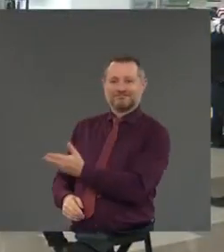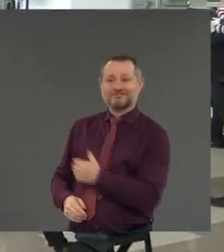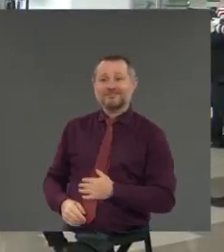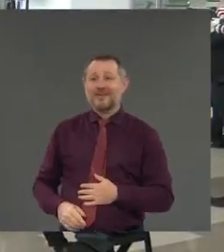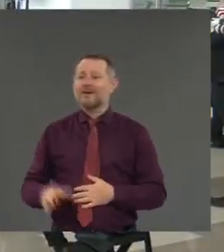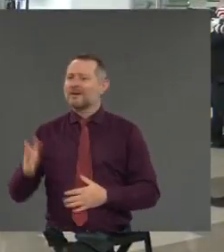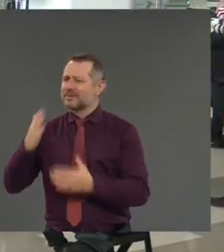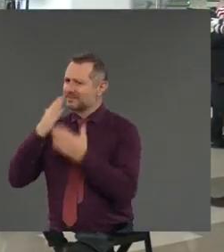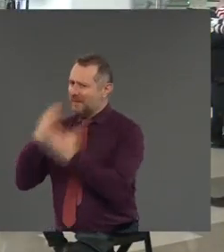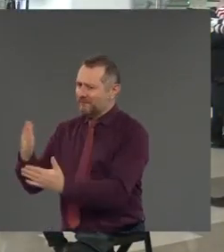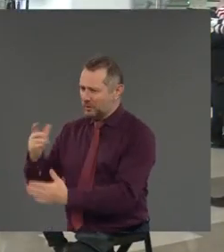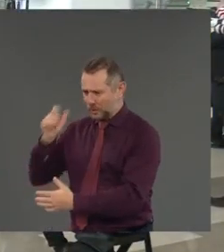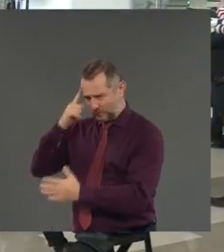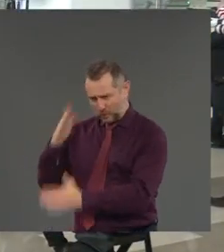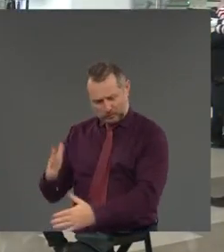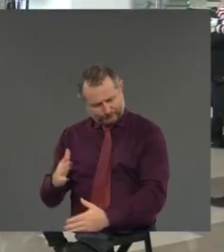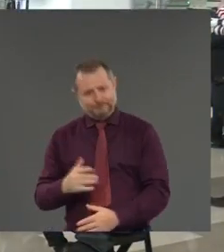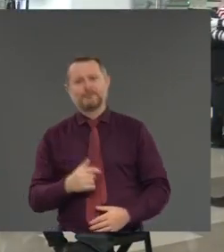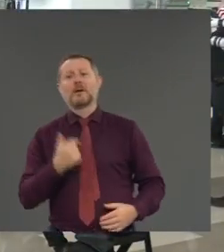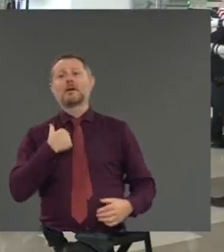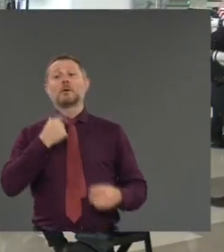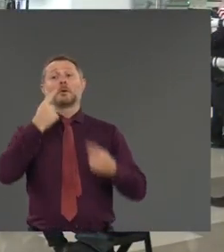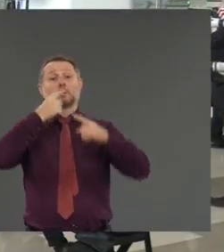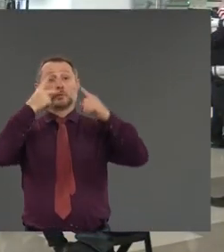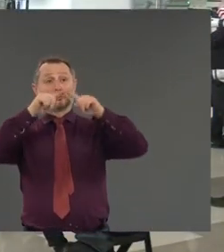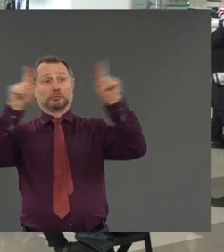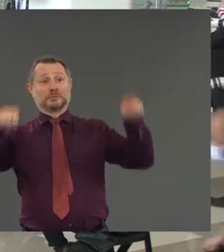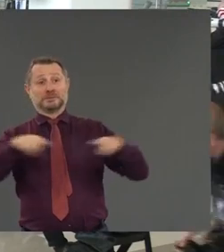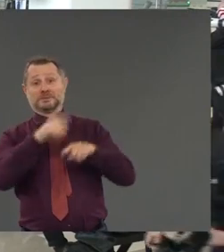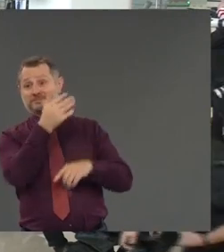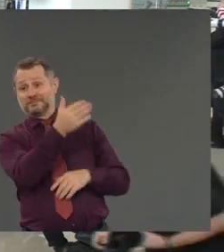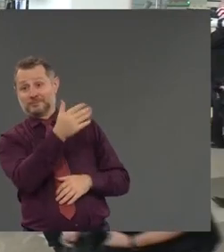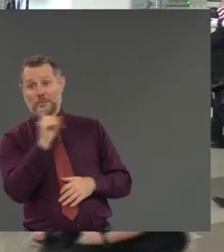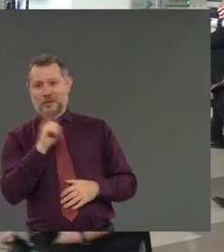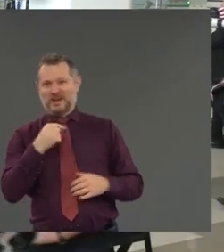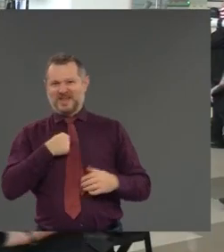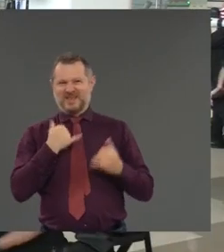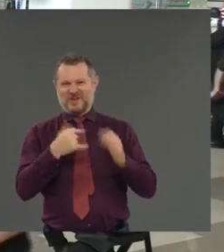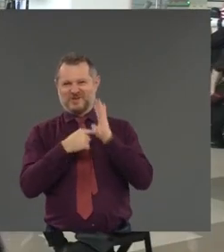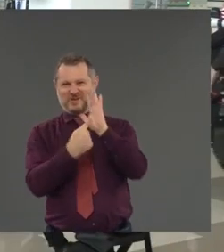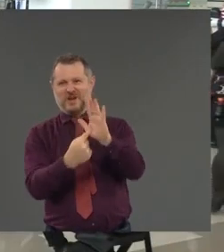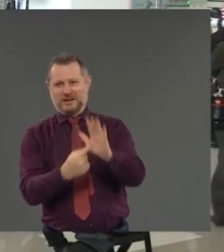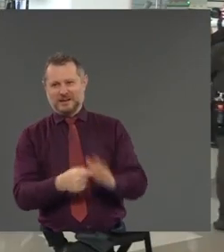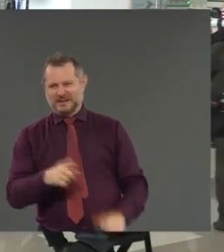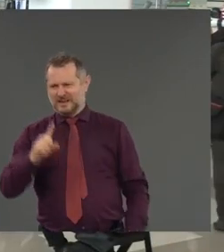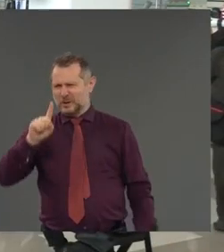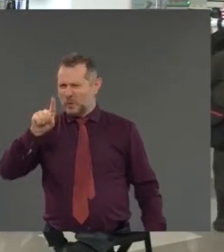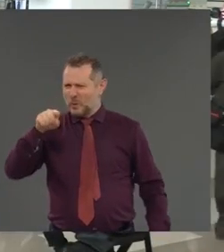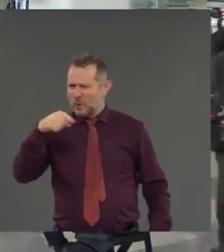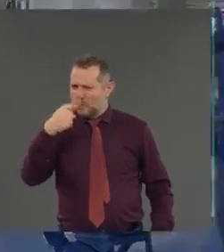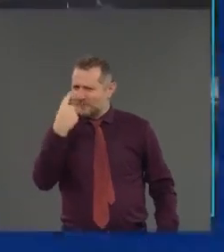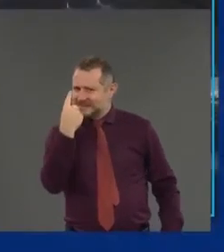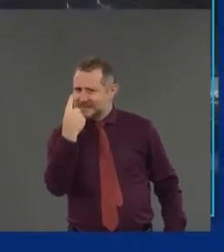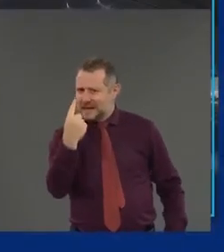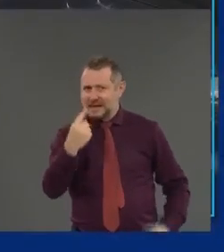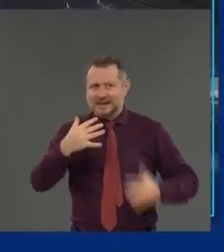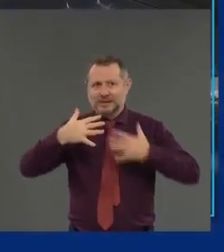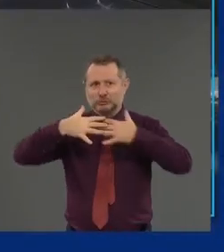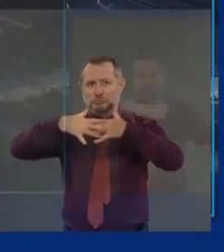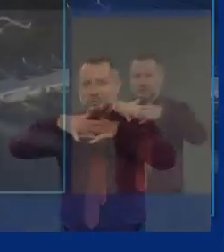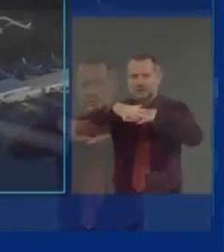On the screen is where we are headed. A single, integrated, brand new LaGuardia Airport.